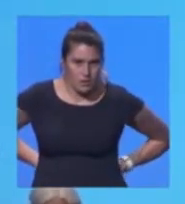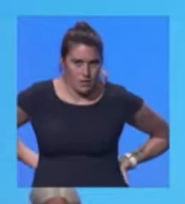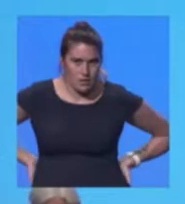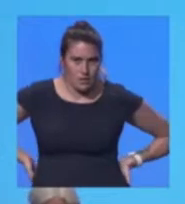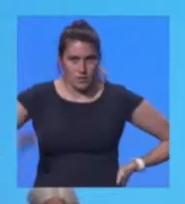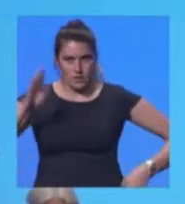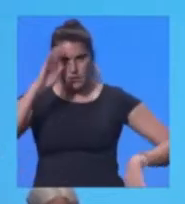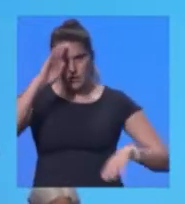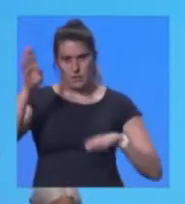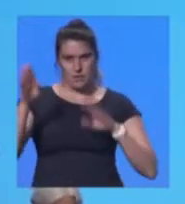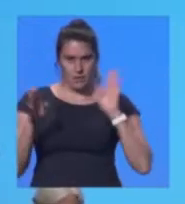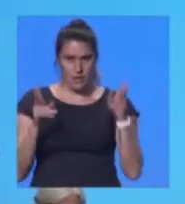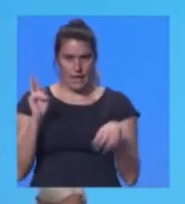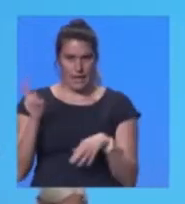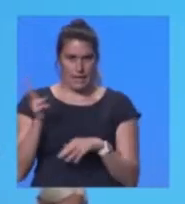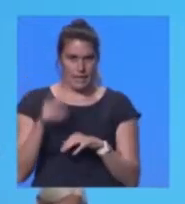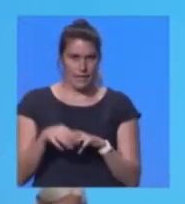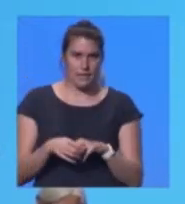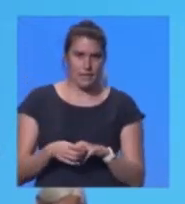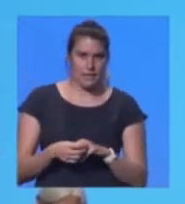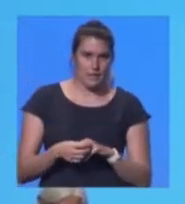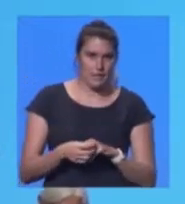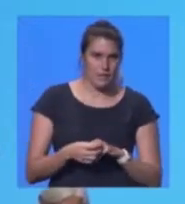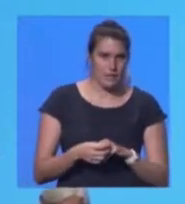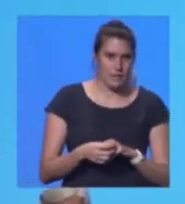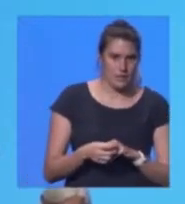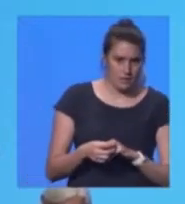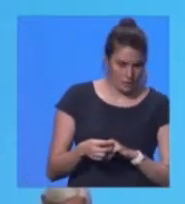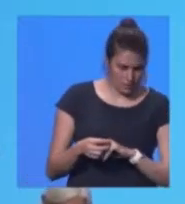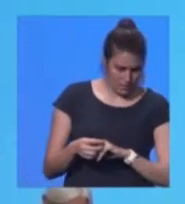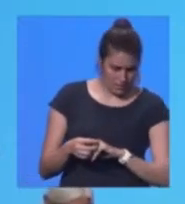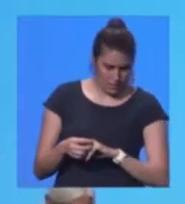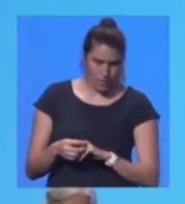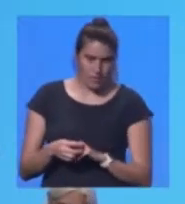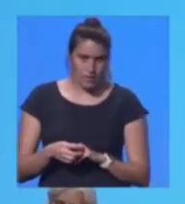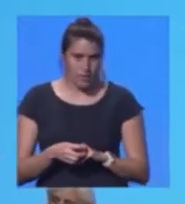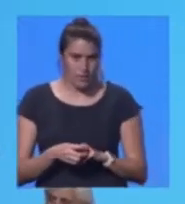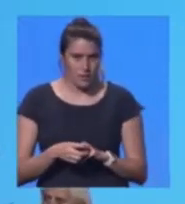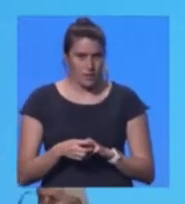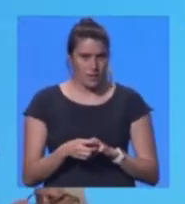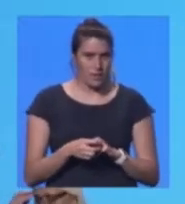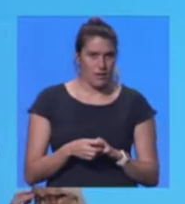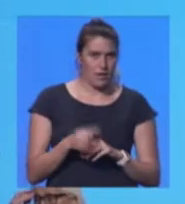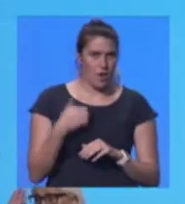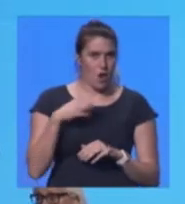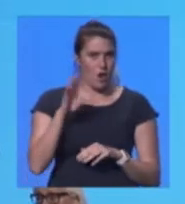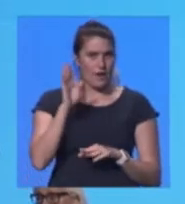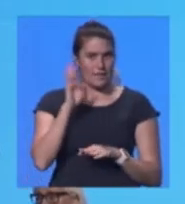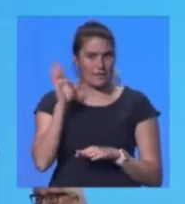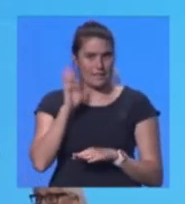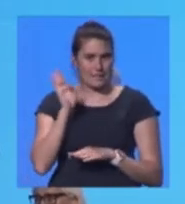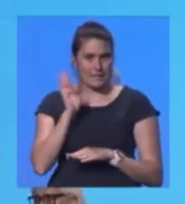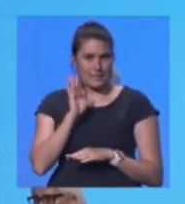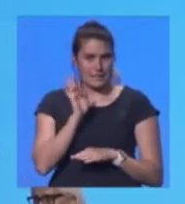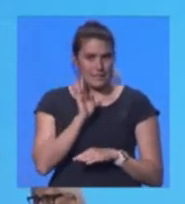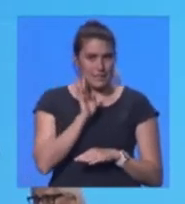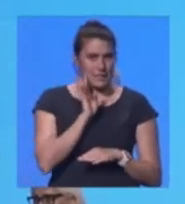G'day. Again, I wasn't going to make any more questions, but I've been listening to the